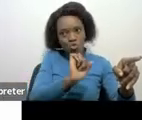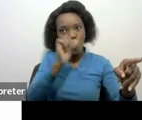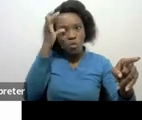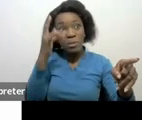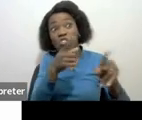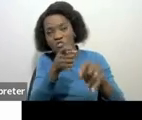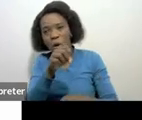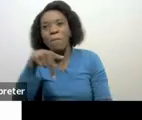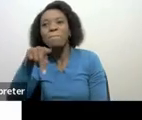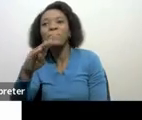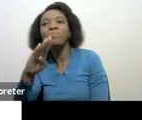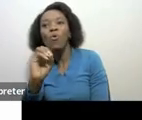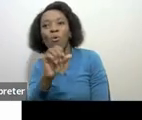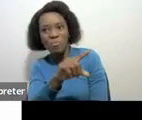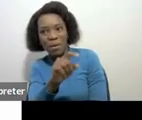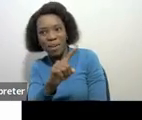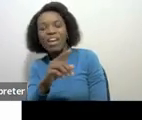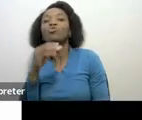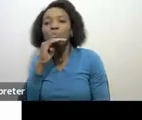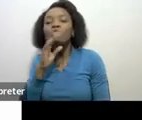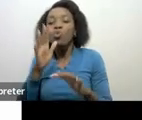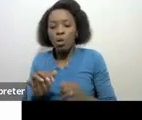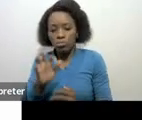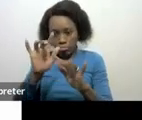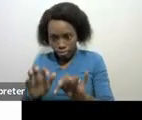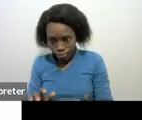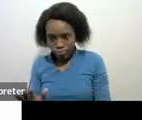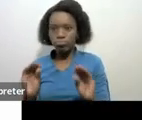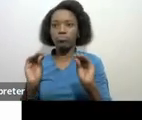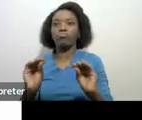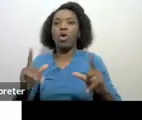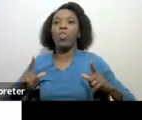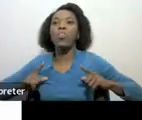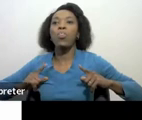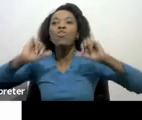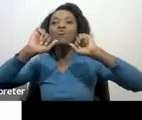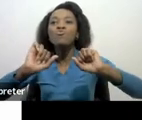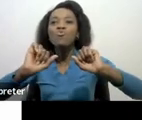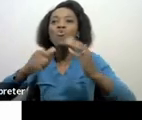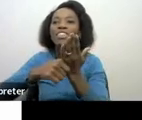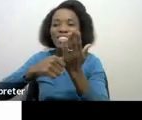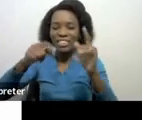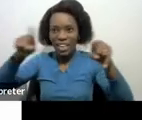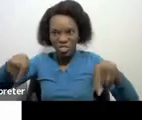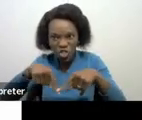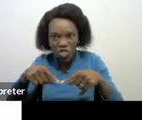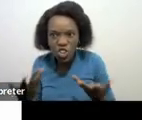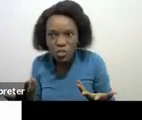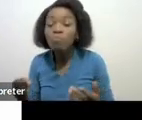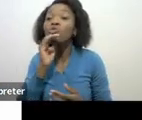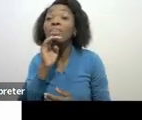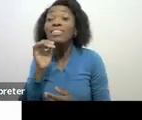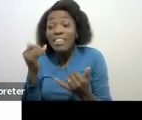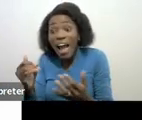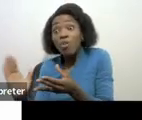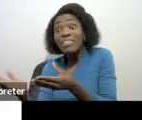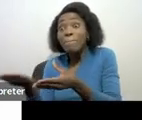will be pre-populated on your tax return but if you could happen that as you do your submissions especially the